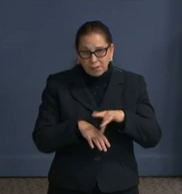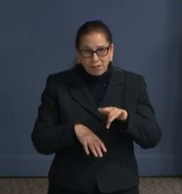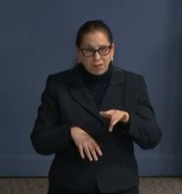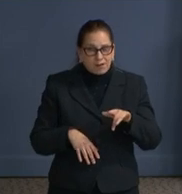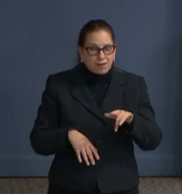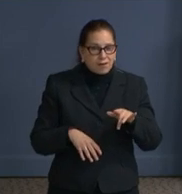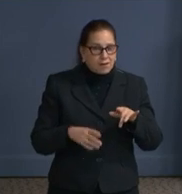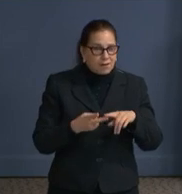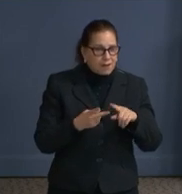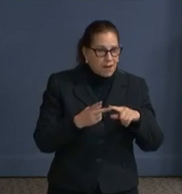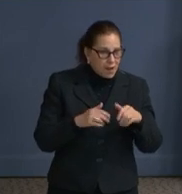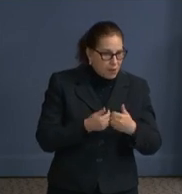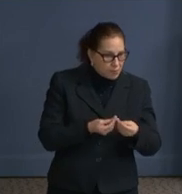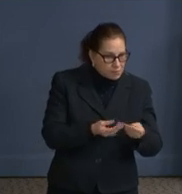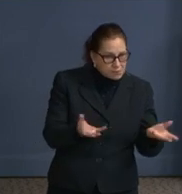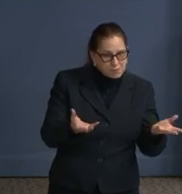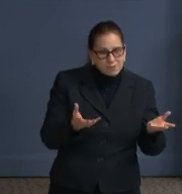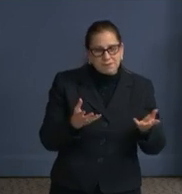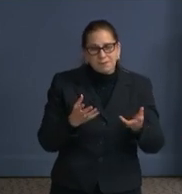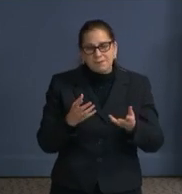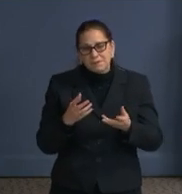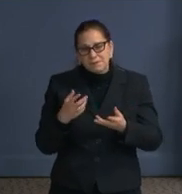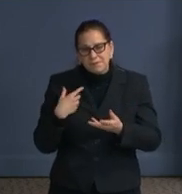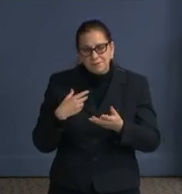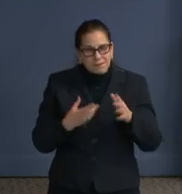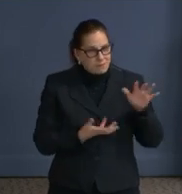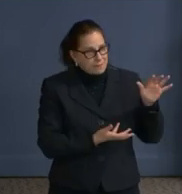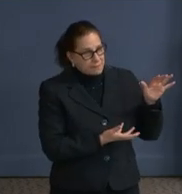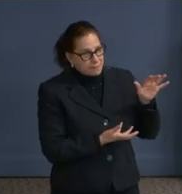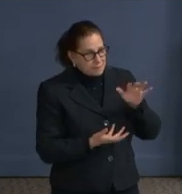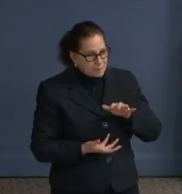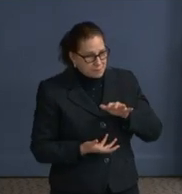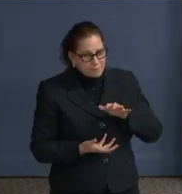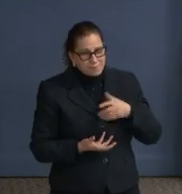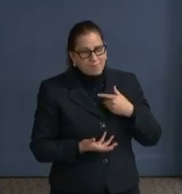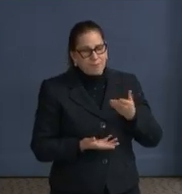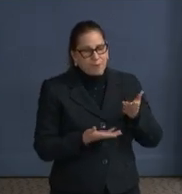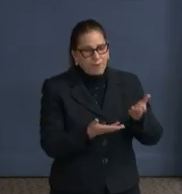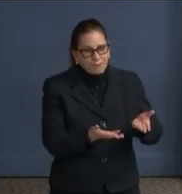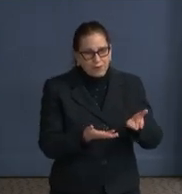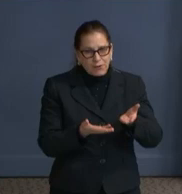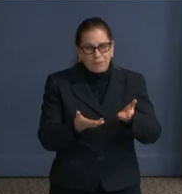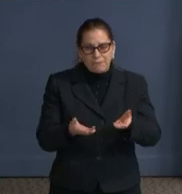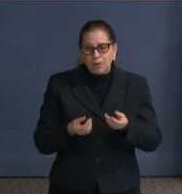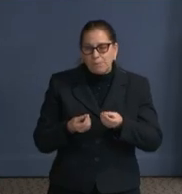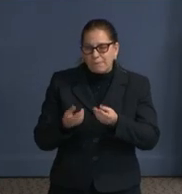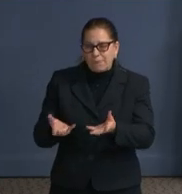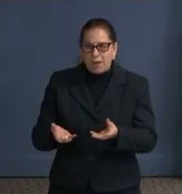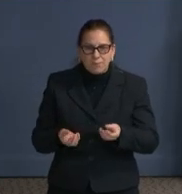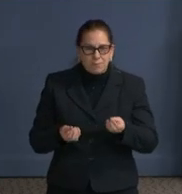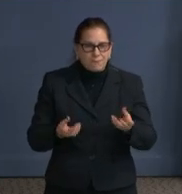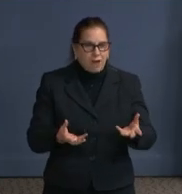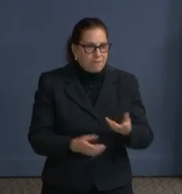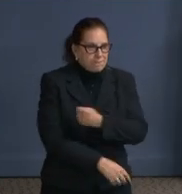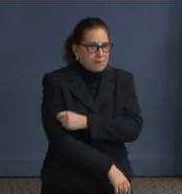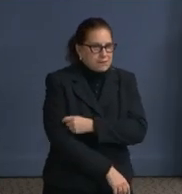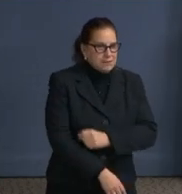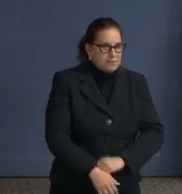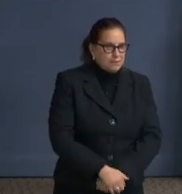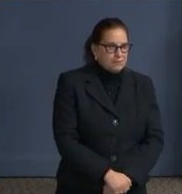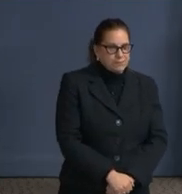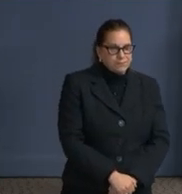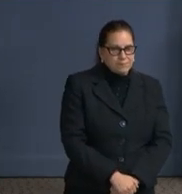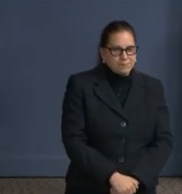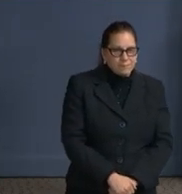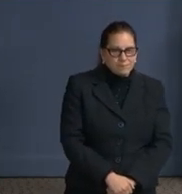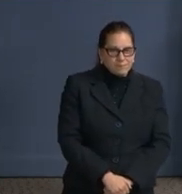DC Health is working to provide how they will be vaccinated. Yes,